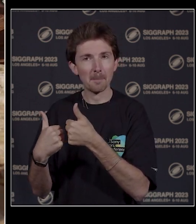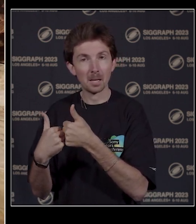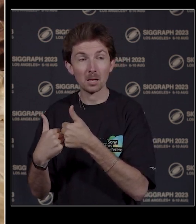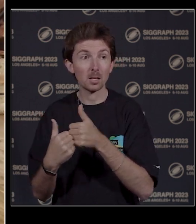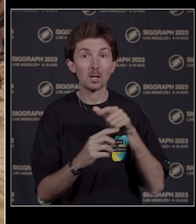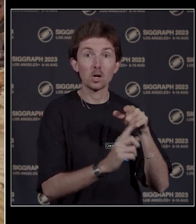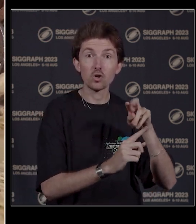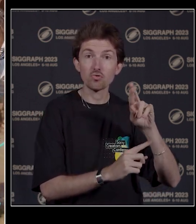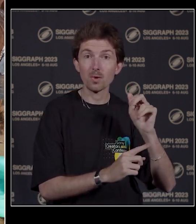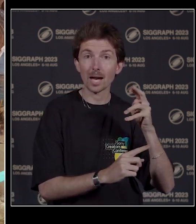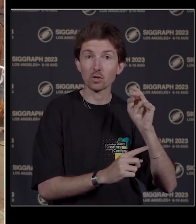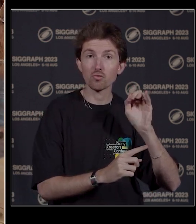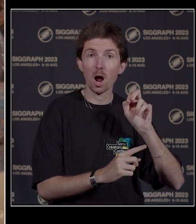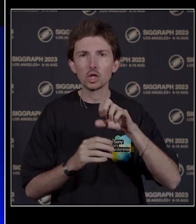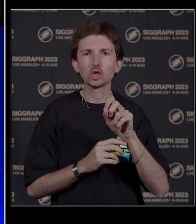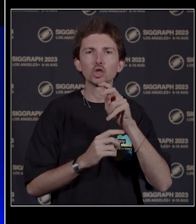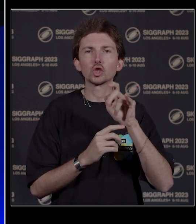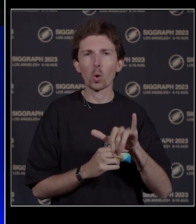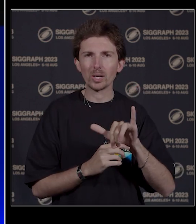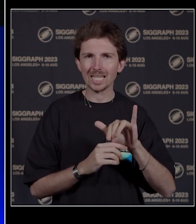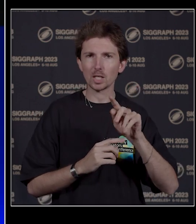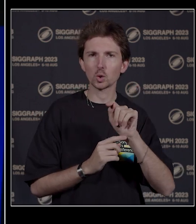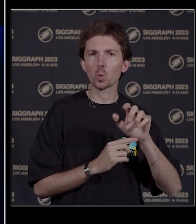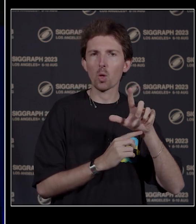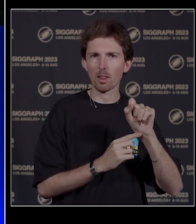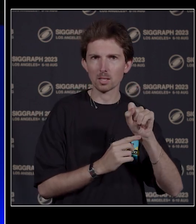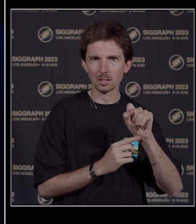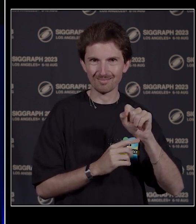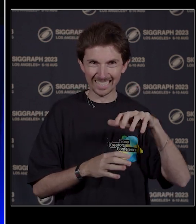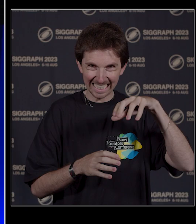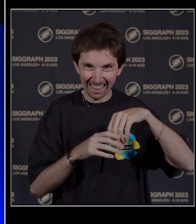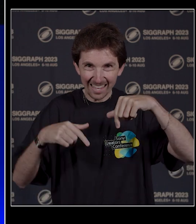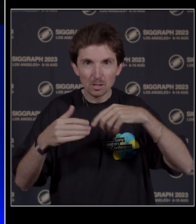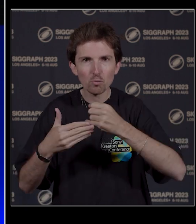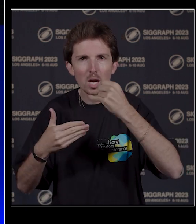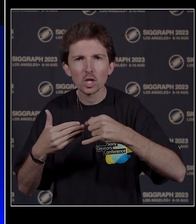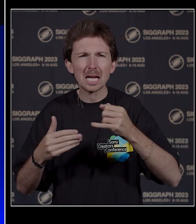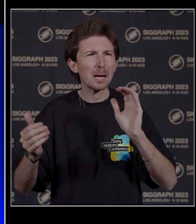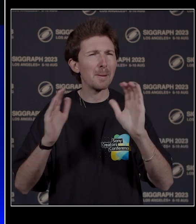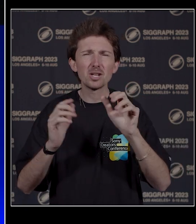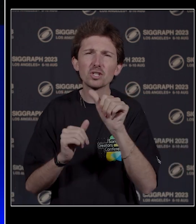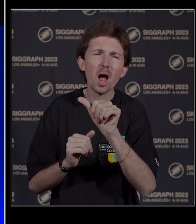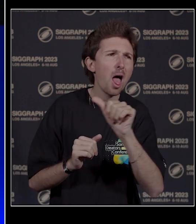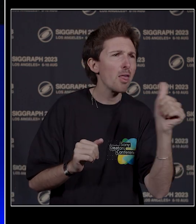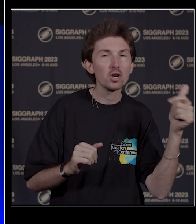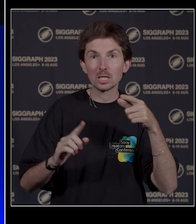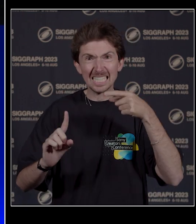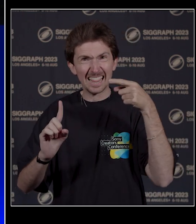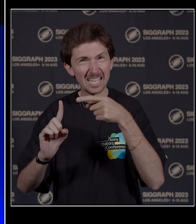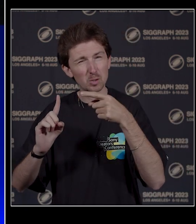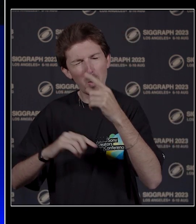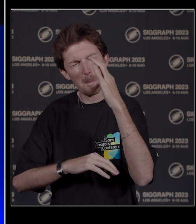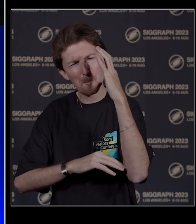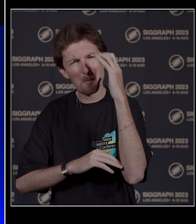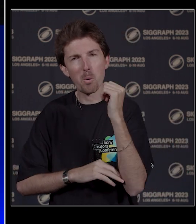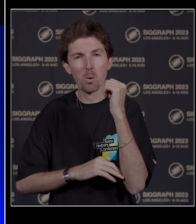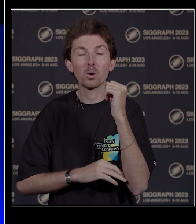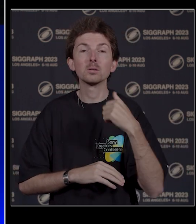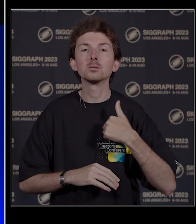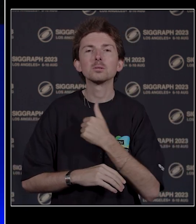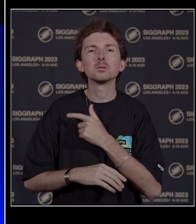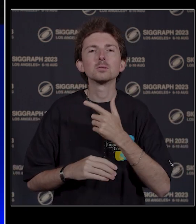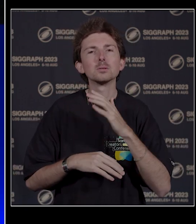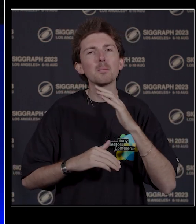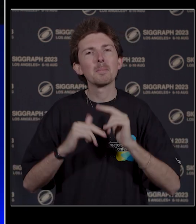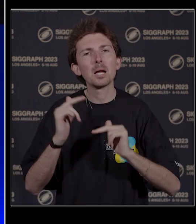70 accessibility features. And it is through this process of exploration and discovery, working alongside our